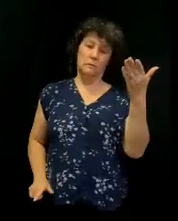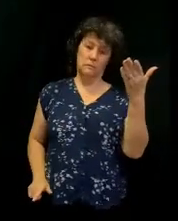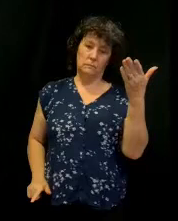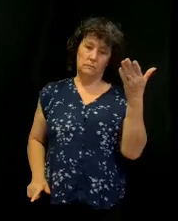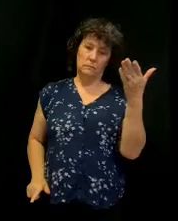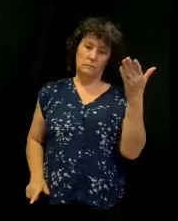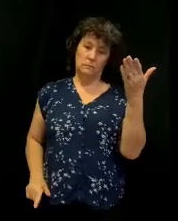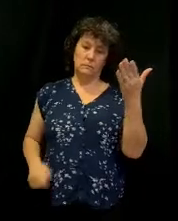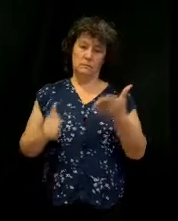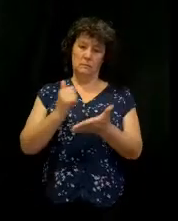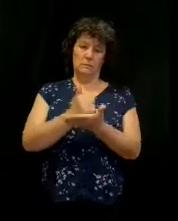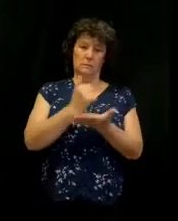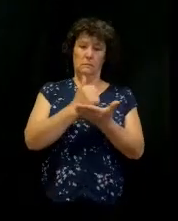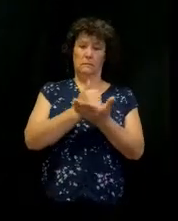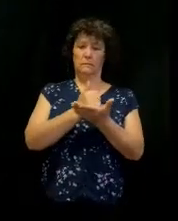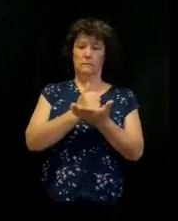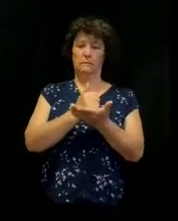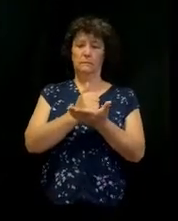Can I give you a good amen?